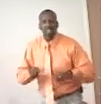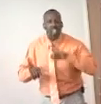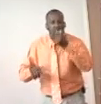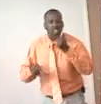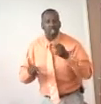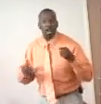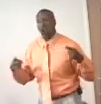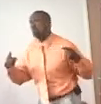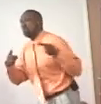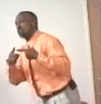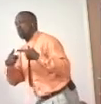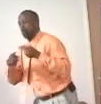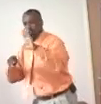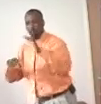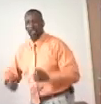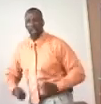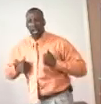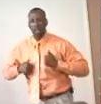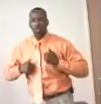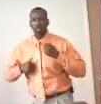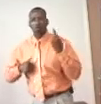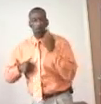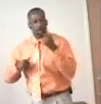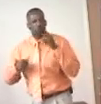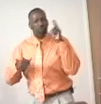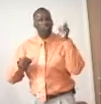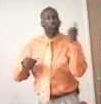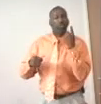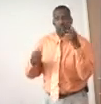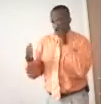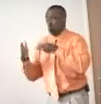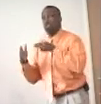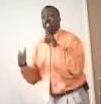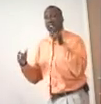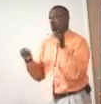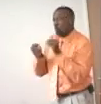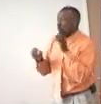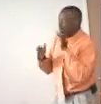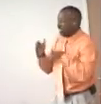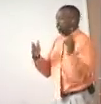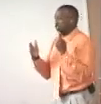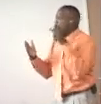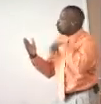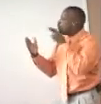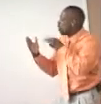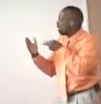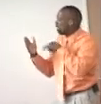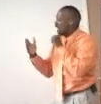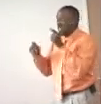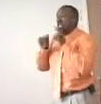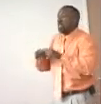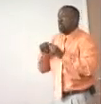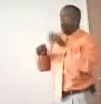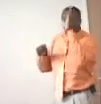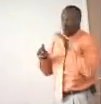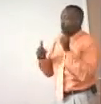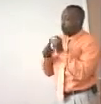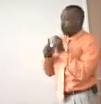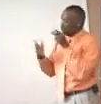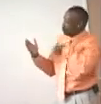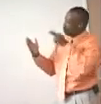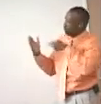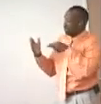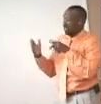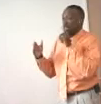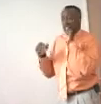not get to a place in your life where you're just reading God's word and not relying on God's word.